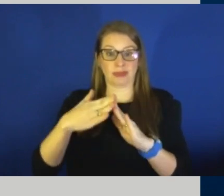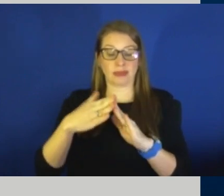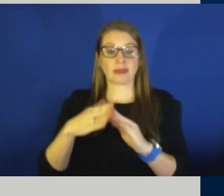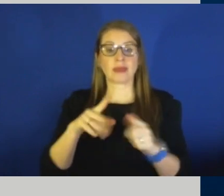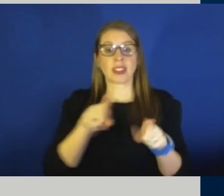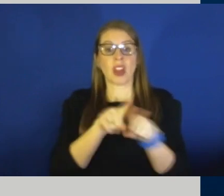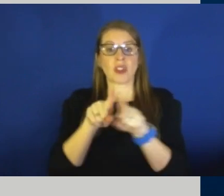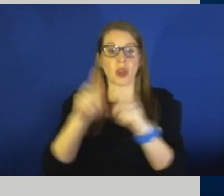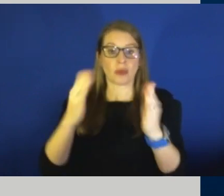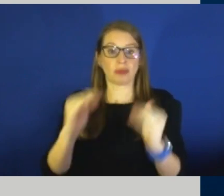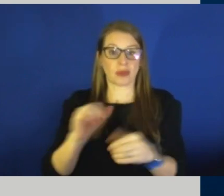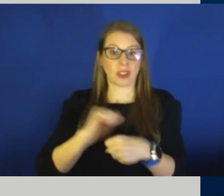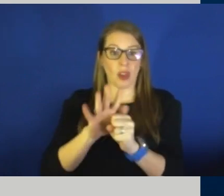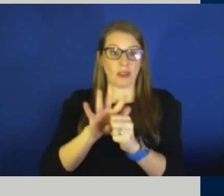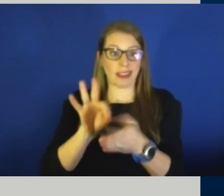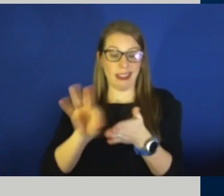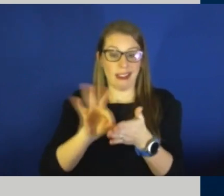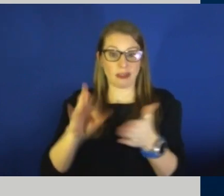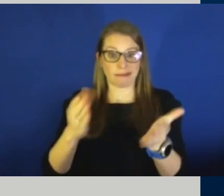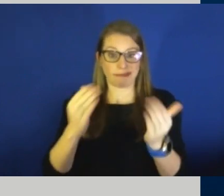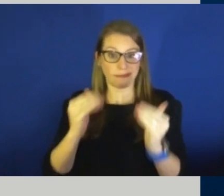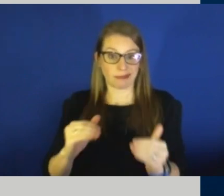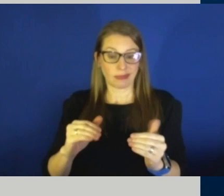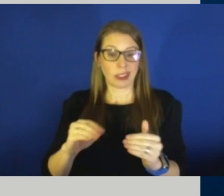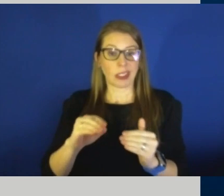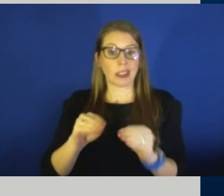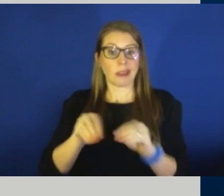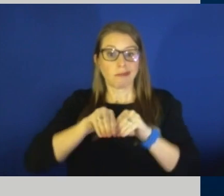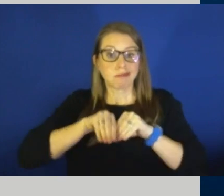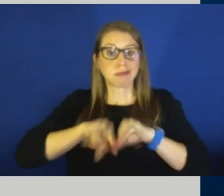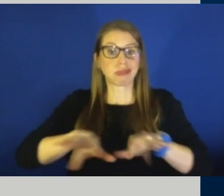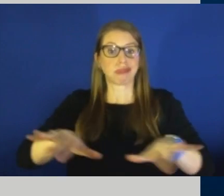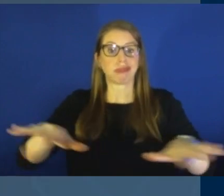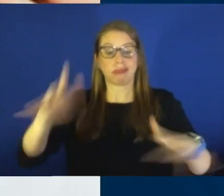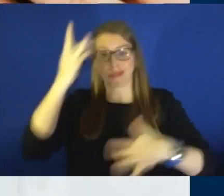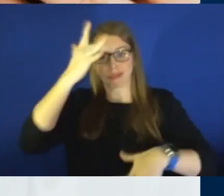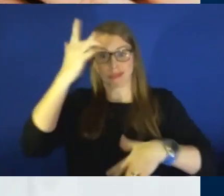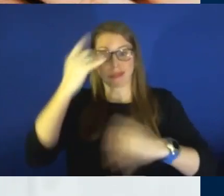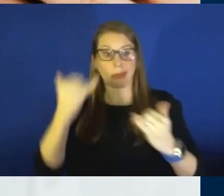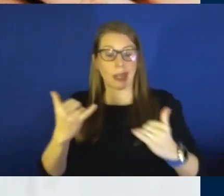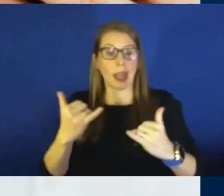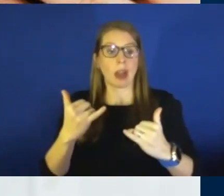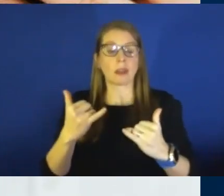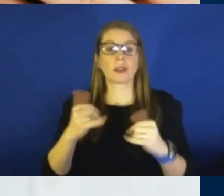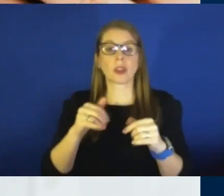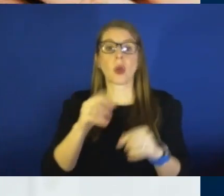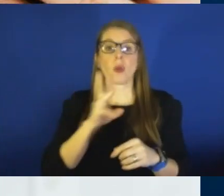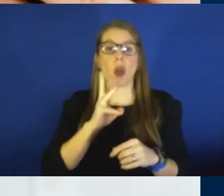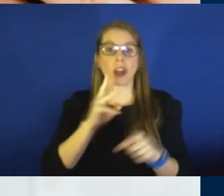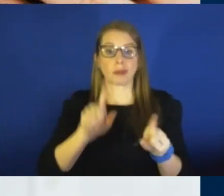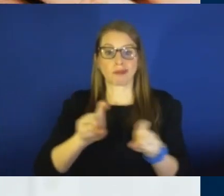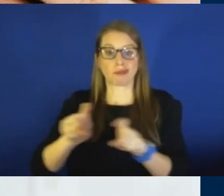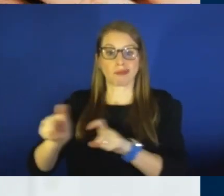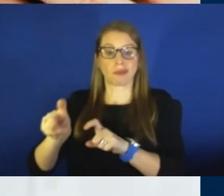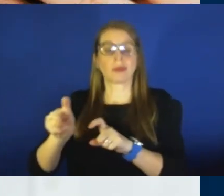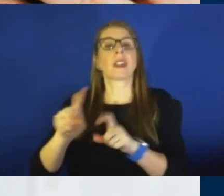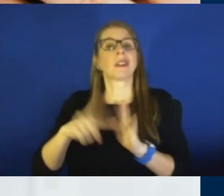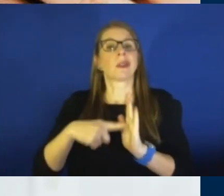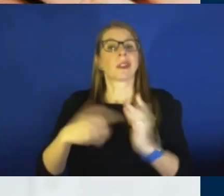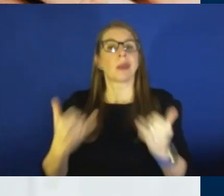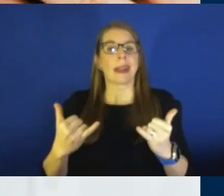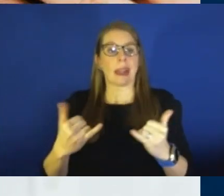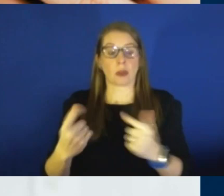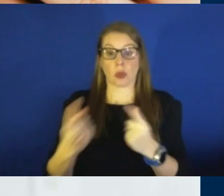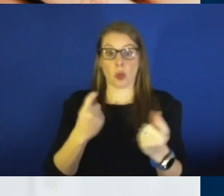in the metro. What testing? The wastewater is telling us right now. So get your questions sent into us on YouTube, Facebook and the Medical News